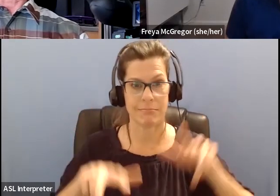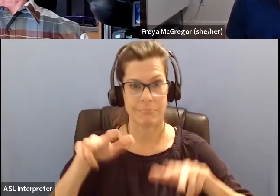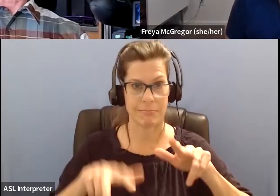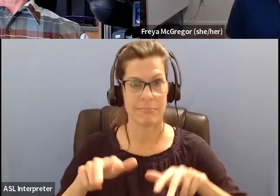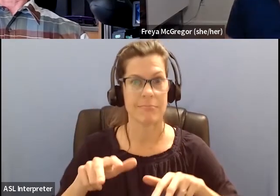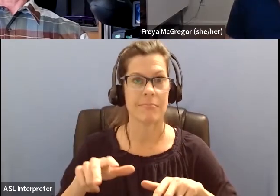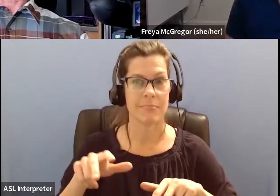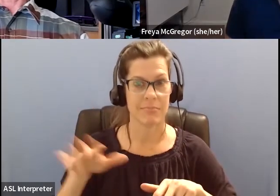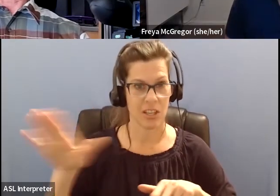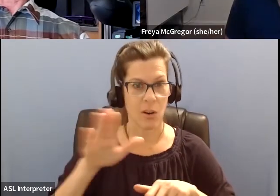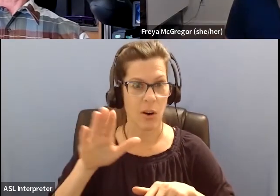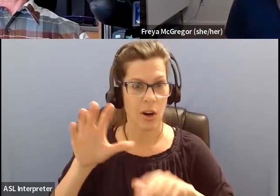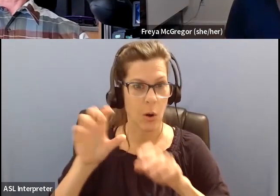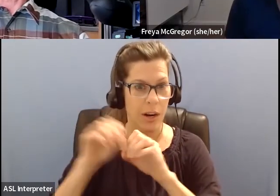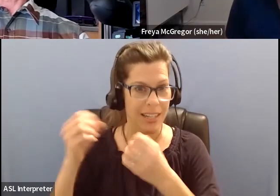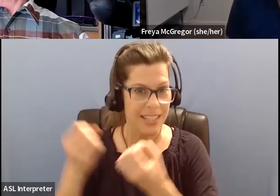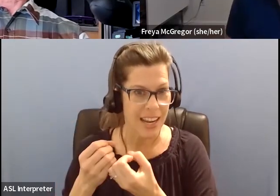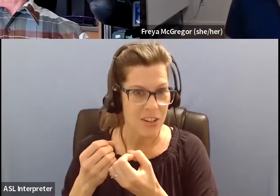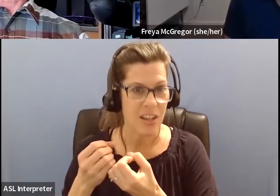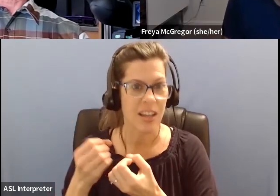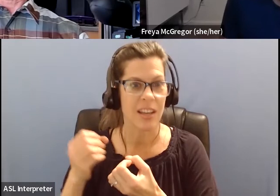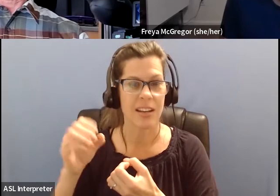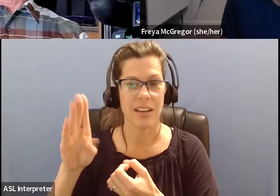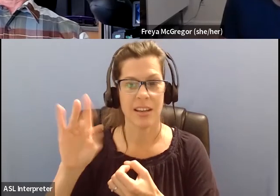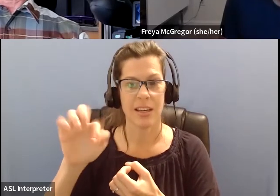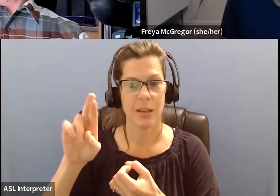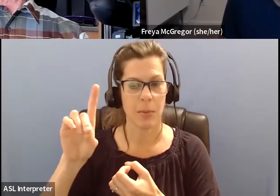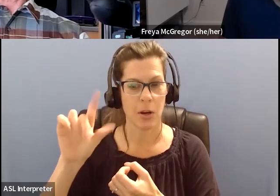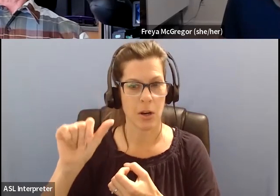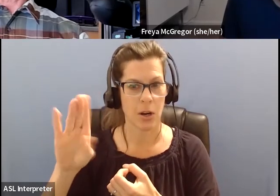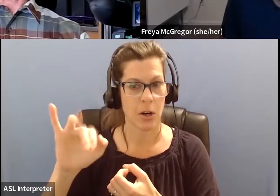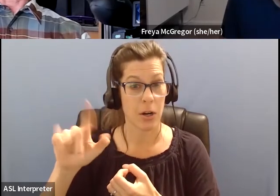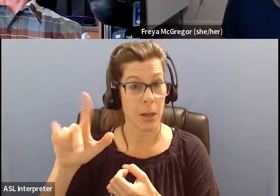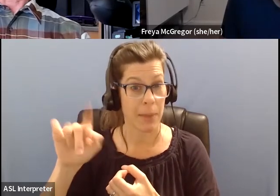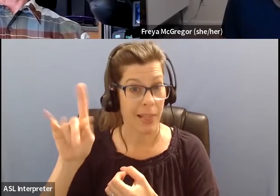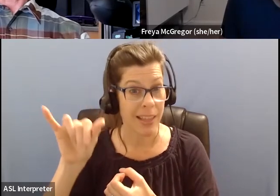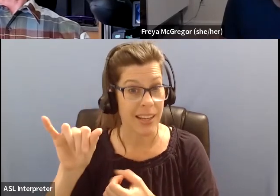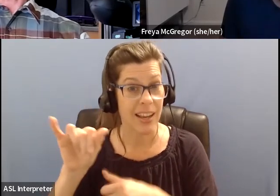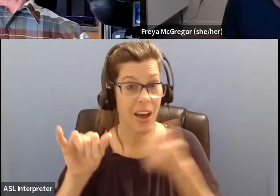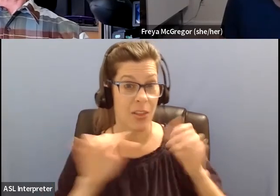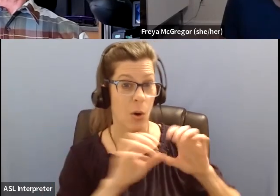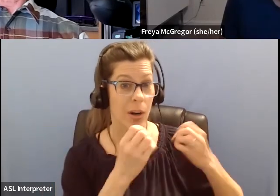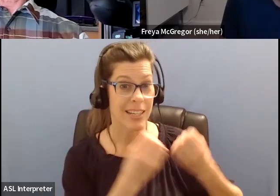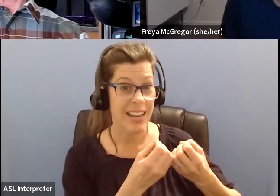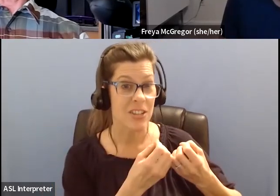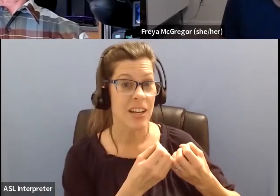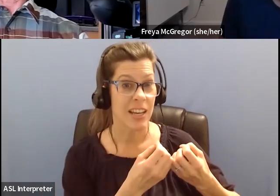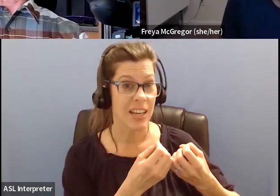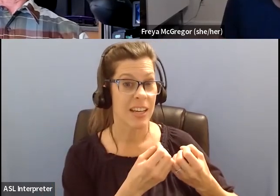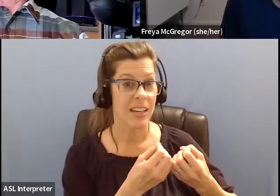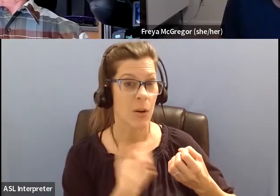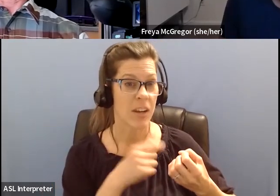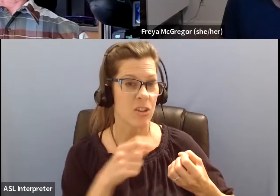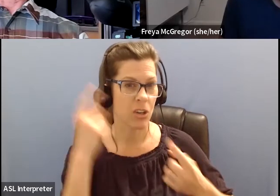ability, with these other organizations, um, moving into just a, just a different way of